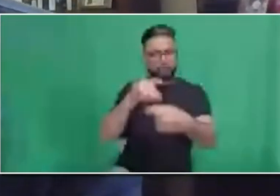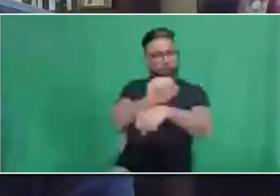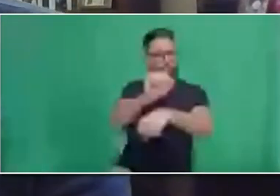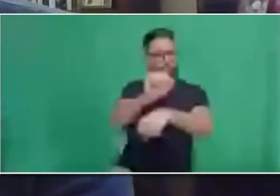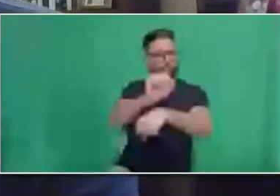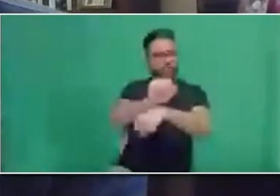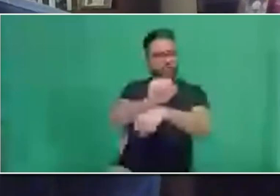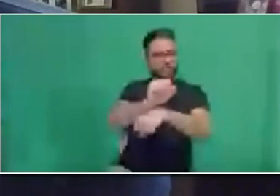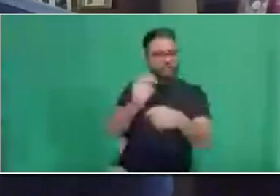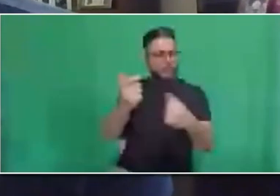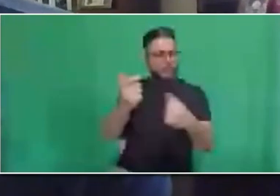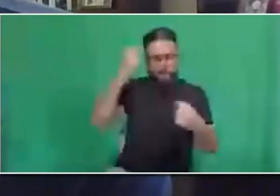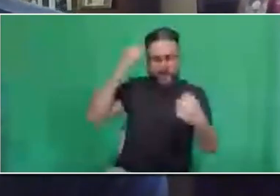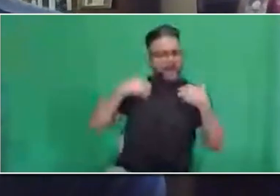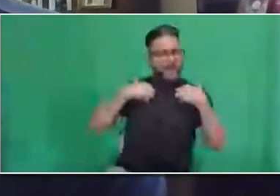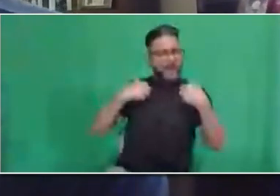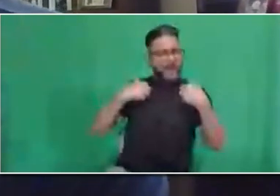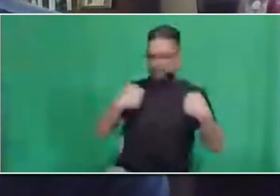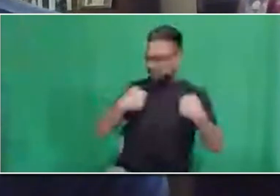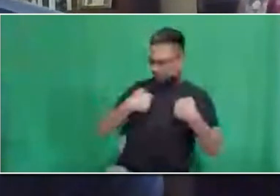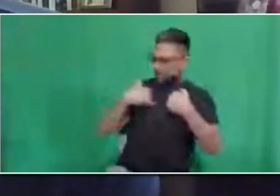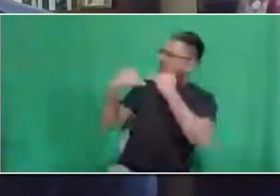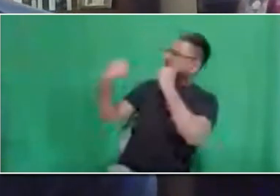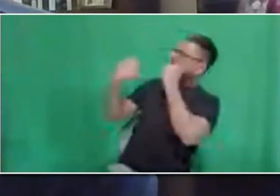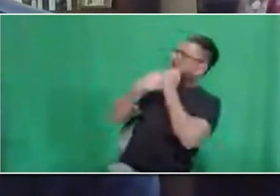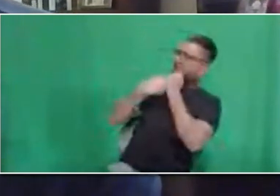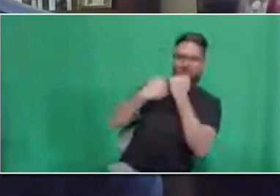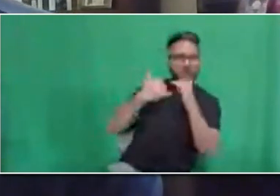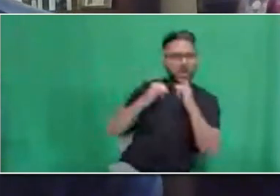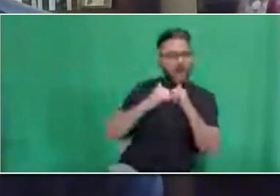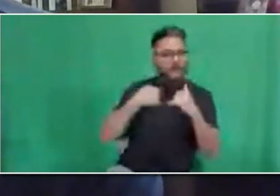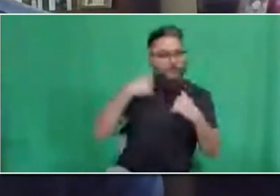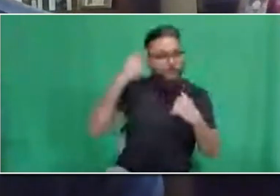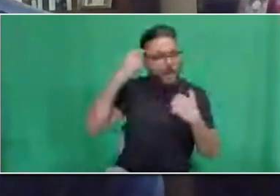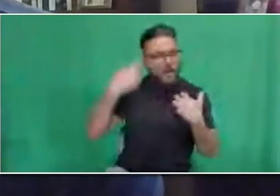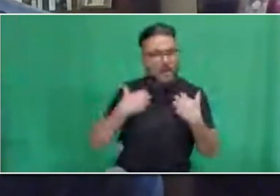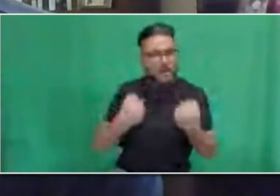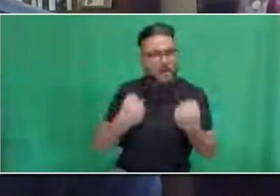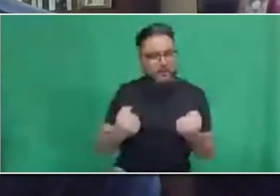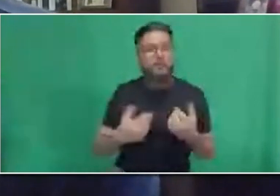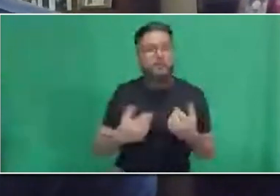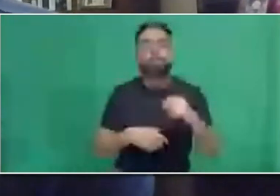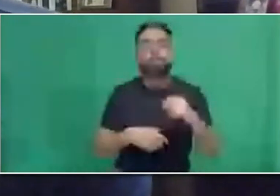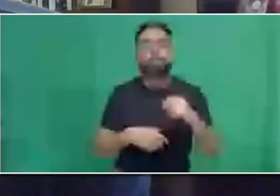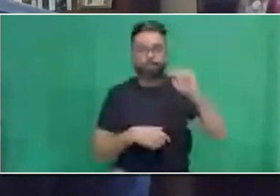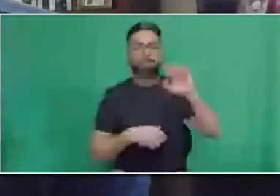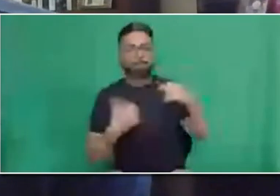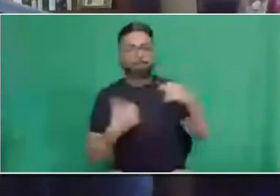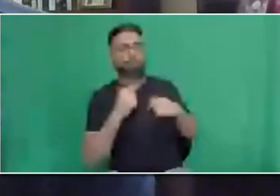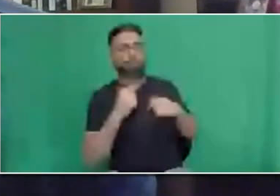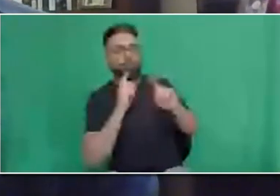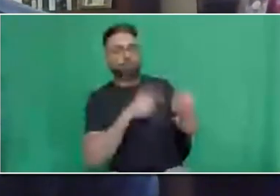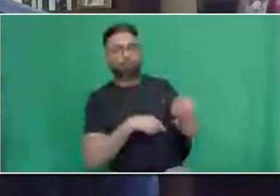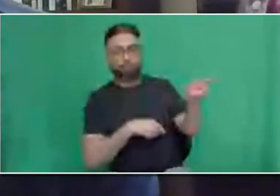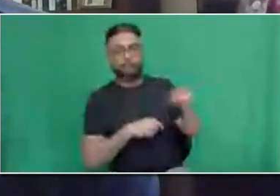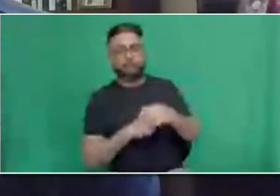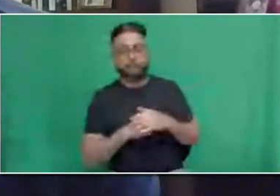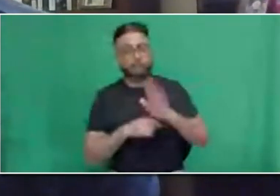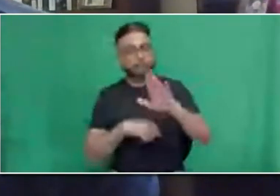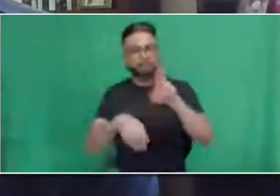Yes, of course. So, the TTC does have a number of resources and programs to support mental health for our employees.